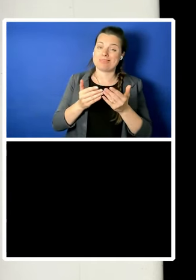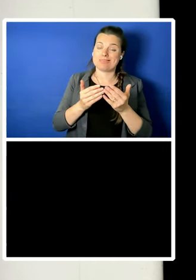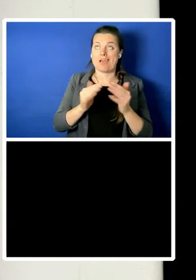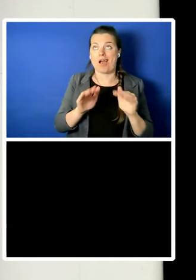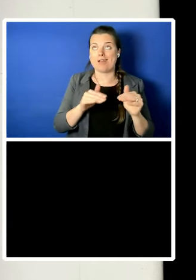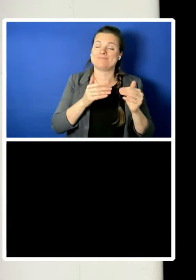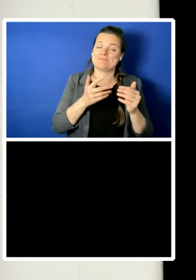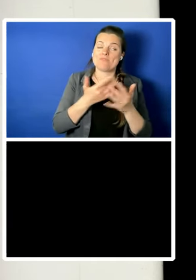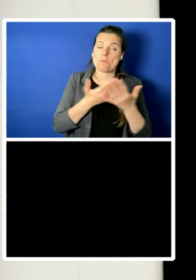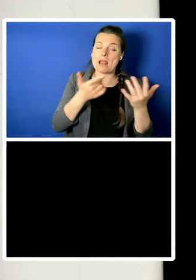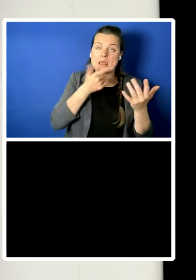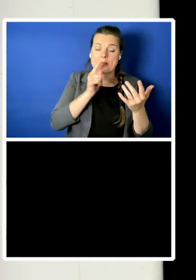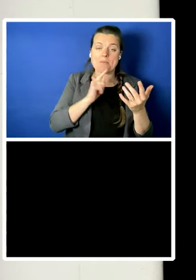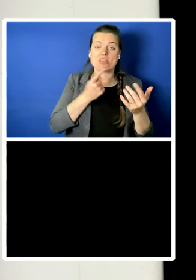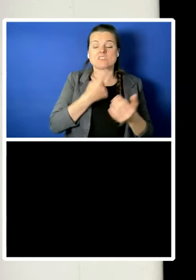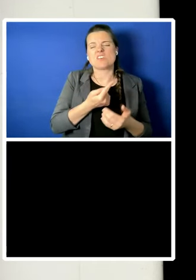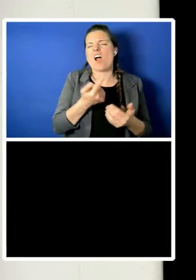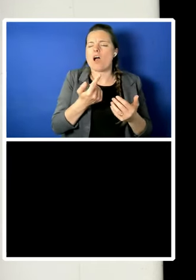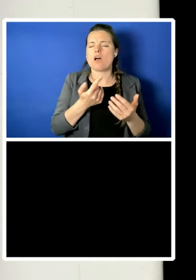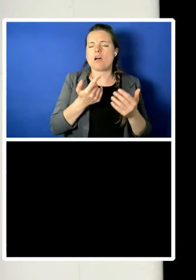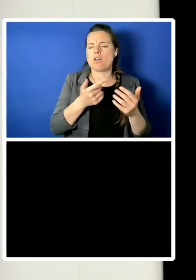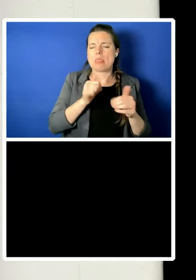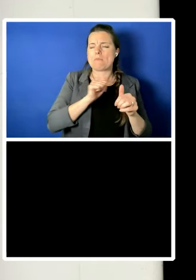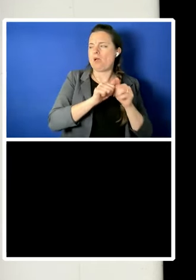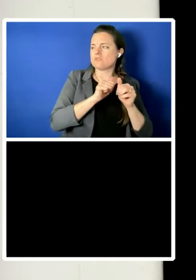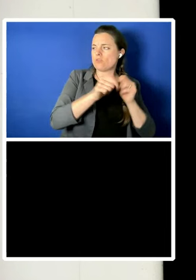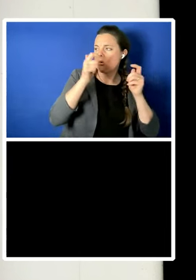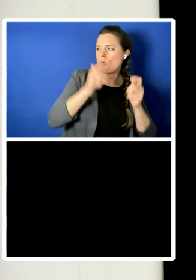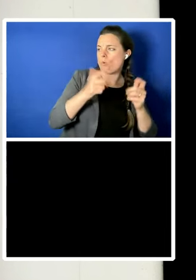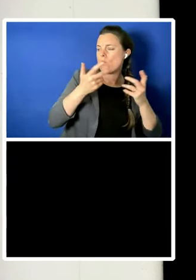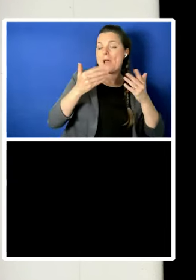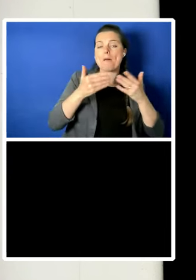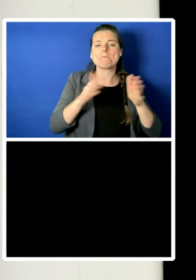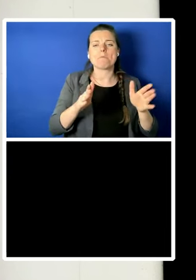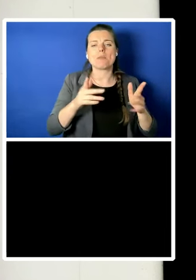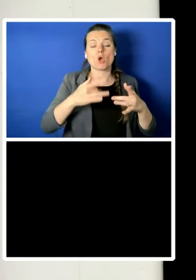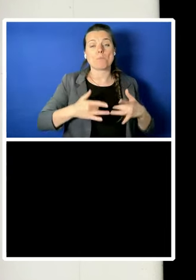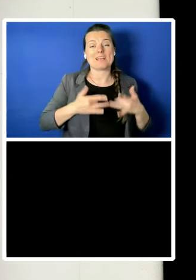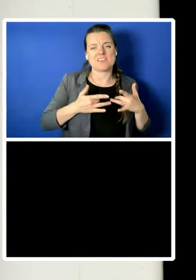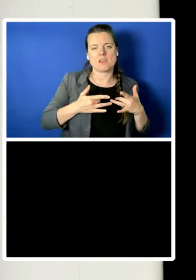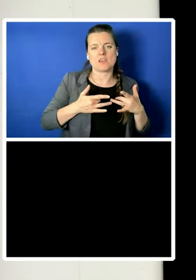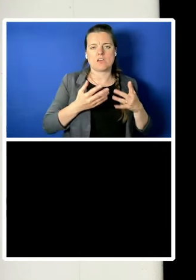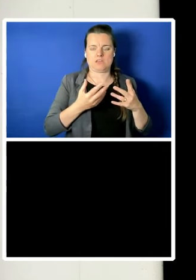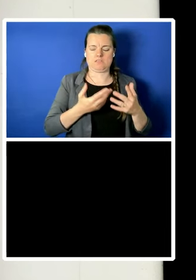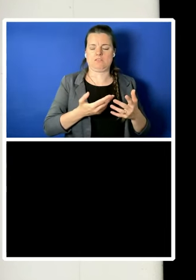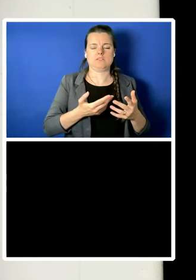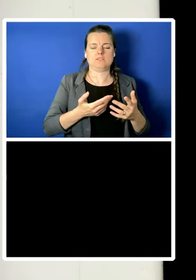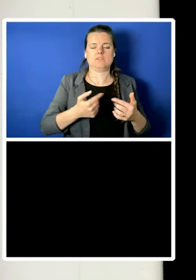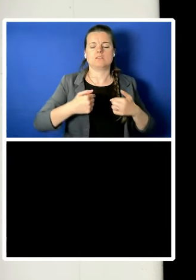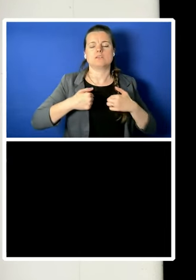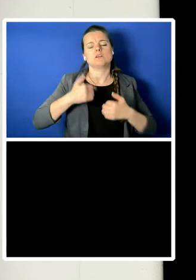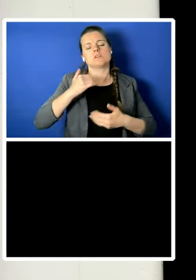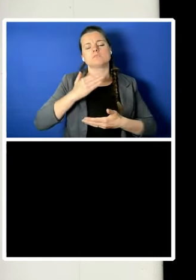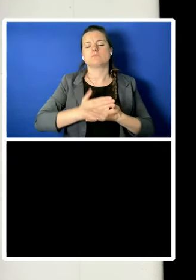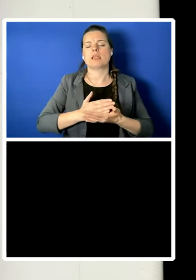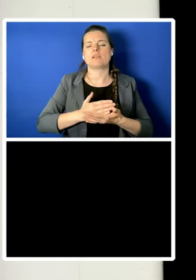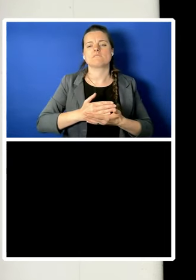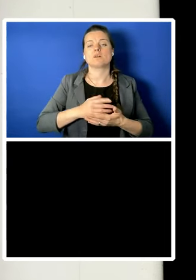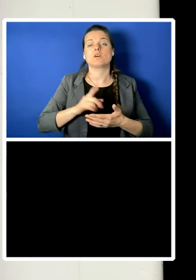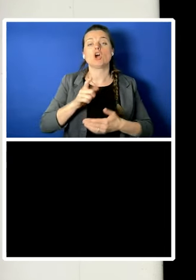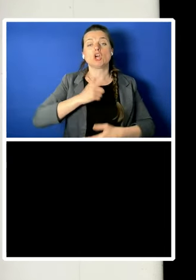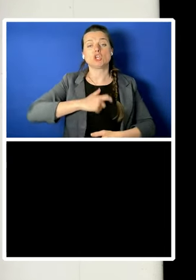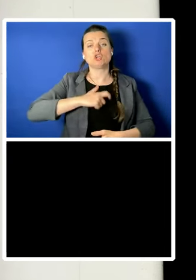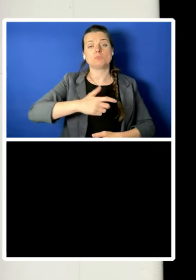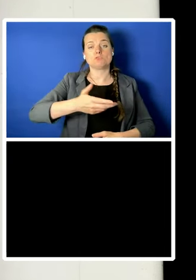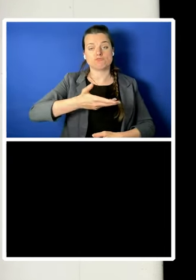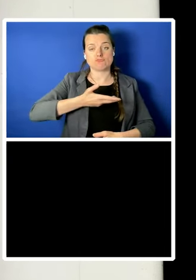politicians and commentators as oracles. For my part, I believe that human rights values must animate